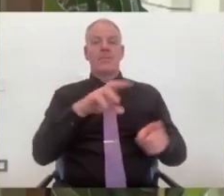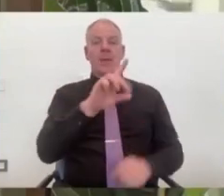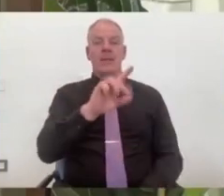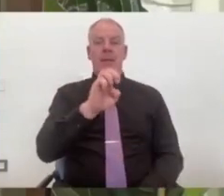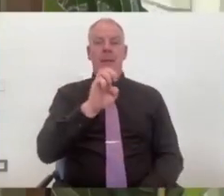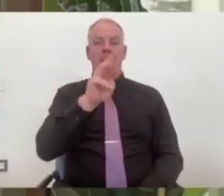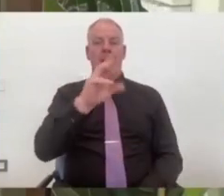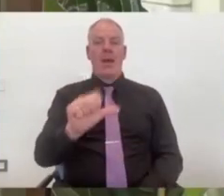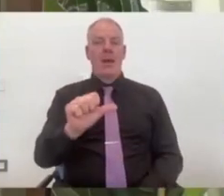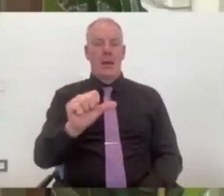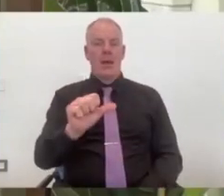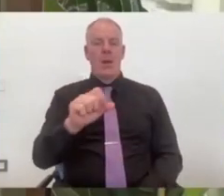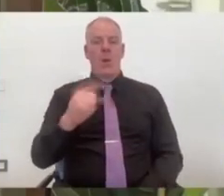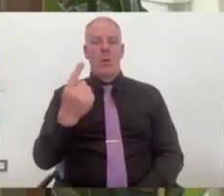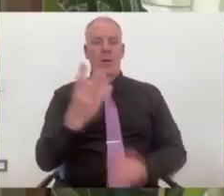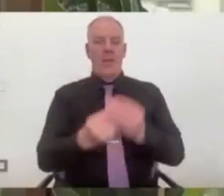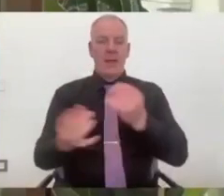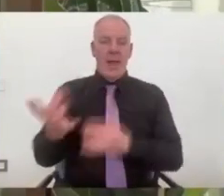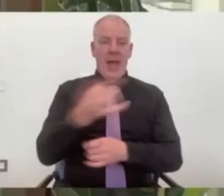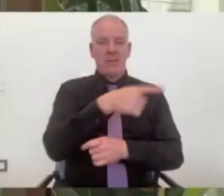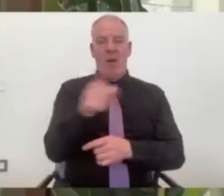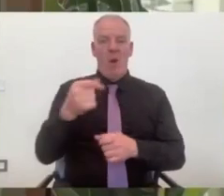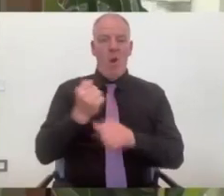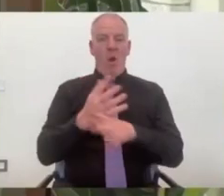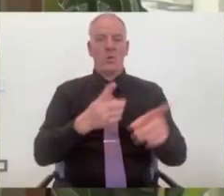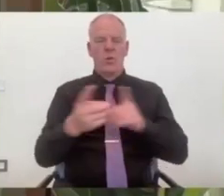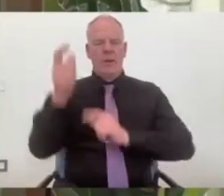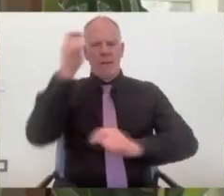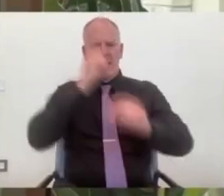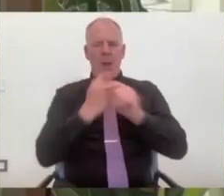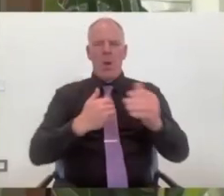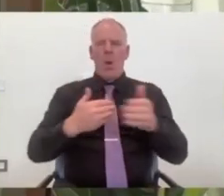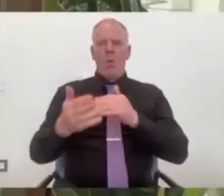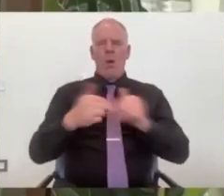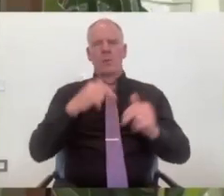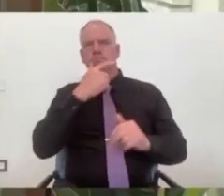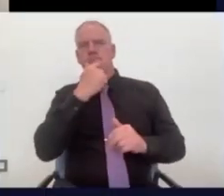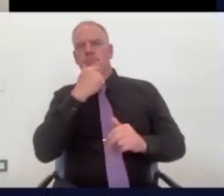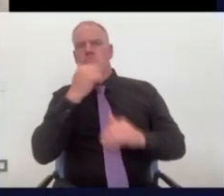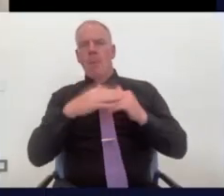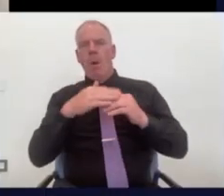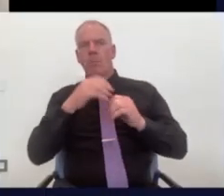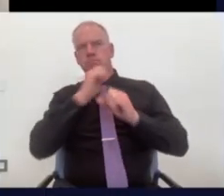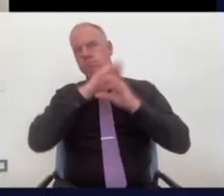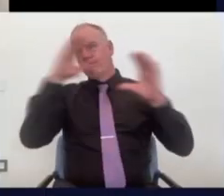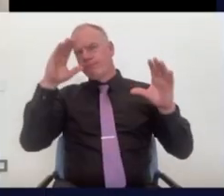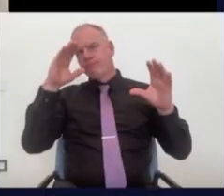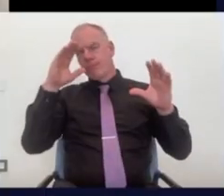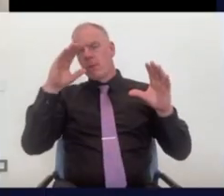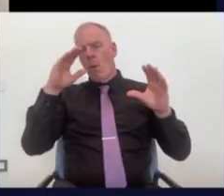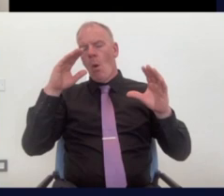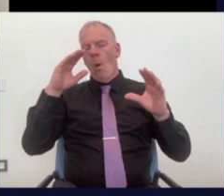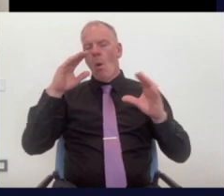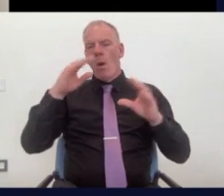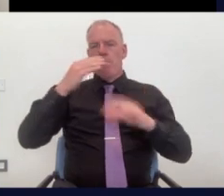One of the things I asked you all to do before this session was to think about what could have encouraged you to take a more cross-border approach to your business as it was